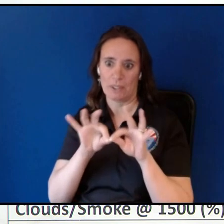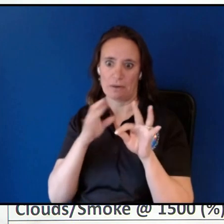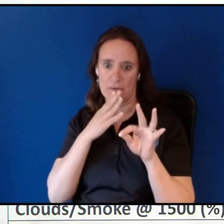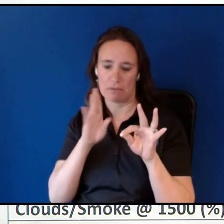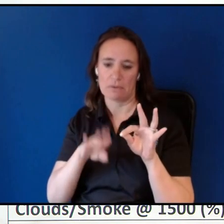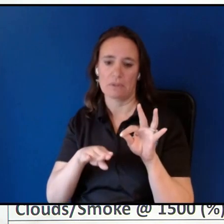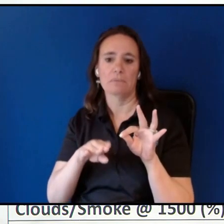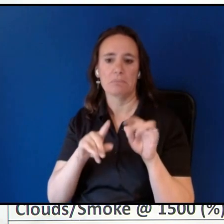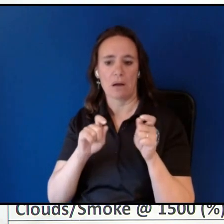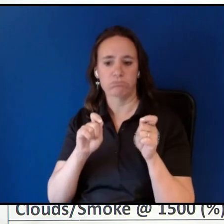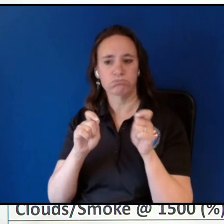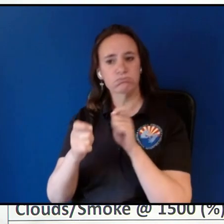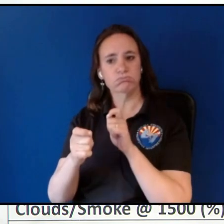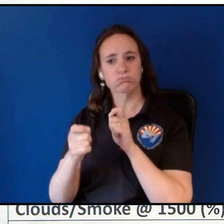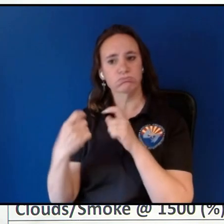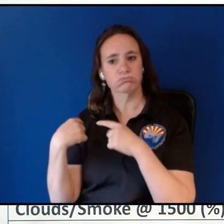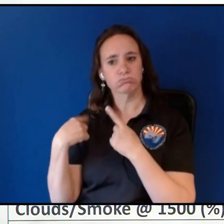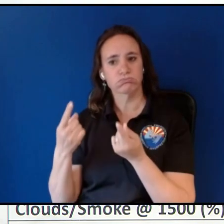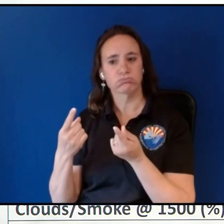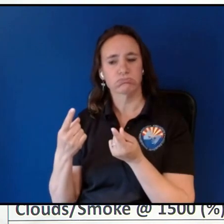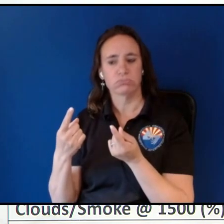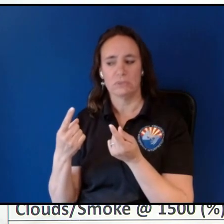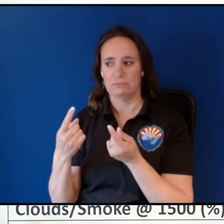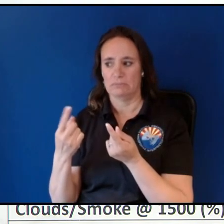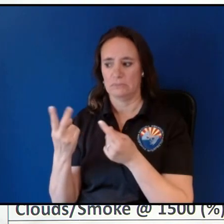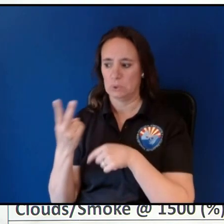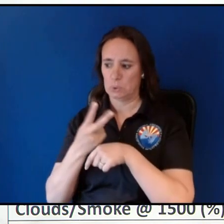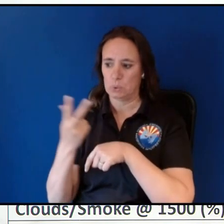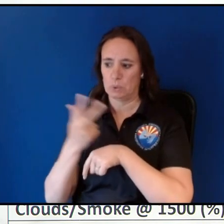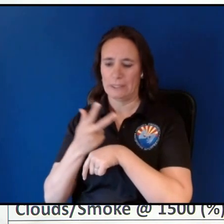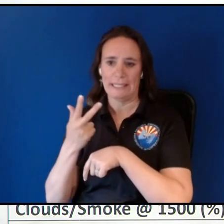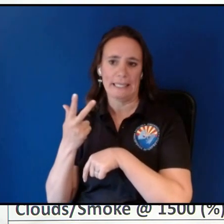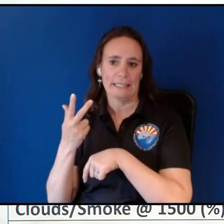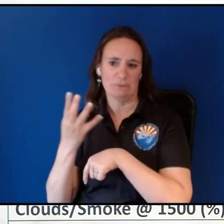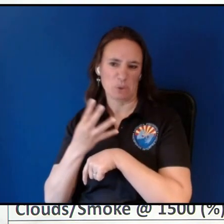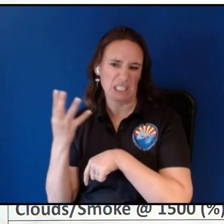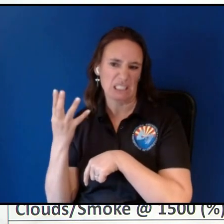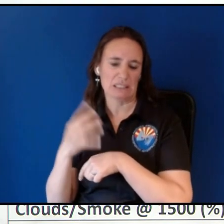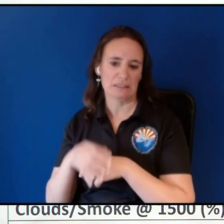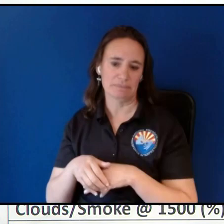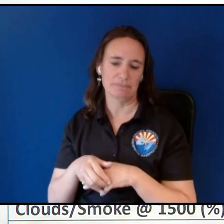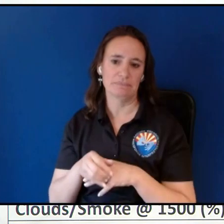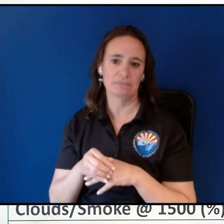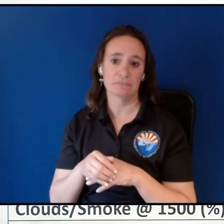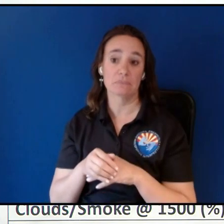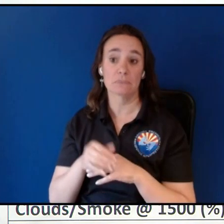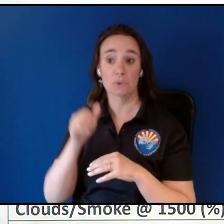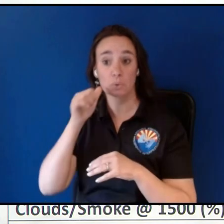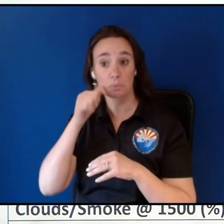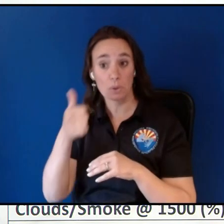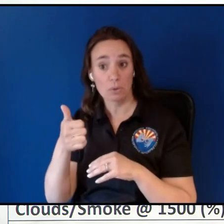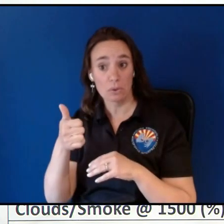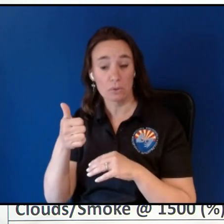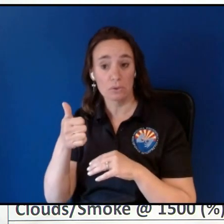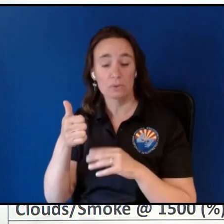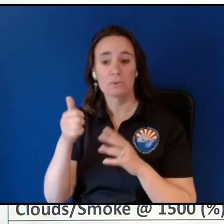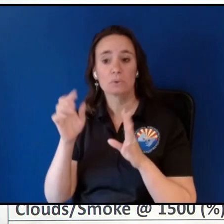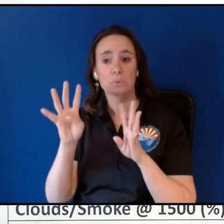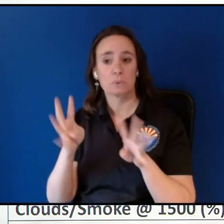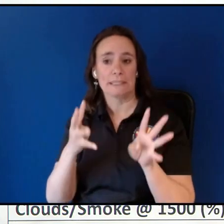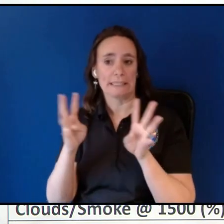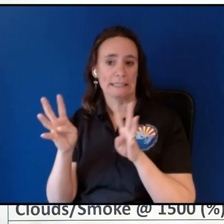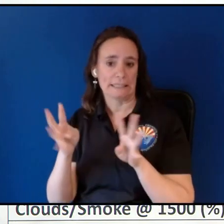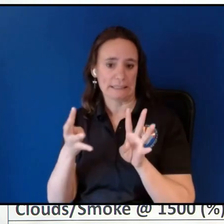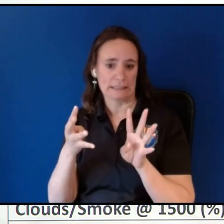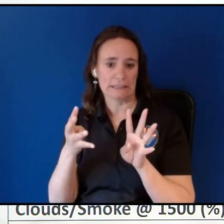change versus what we've been seen in the past three four days or so winds tomorrow should finally see a return